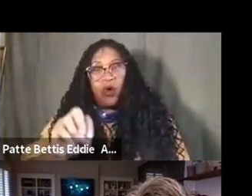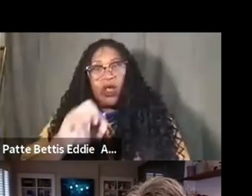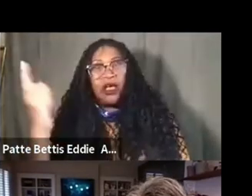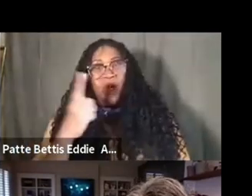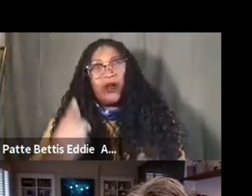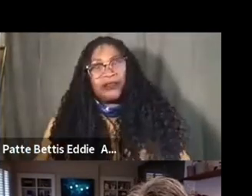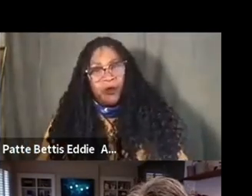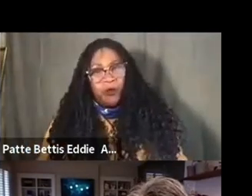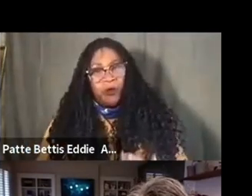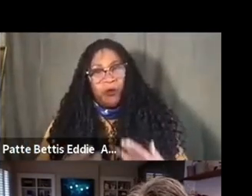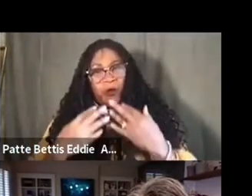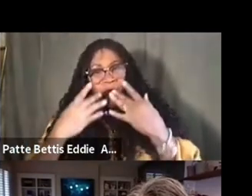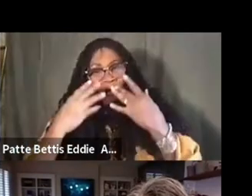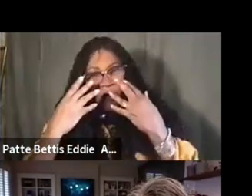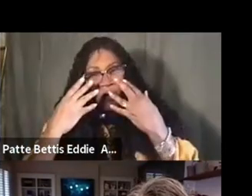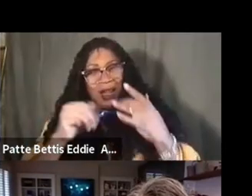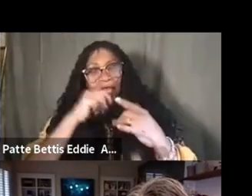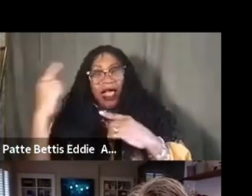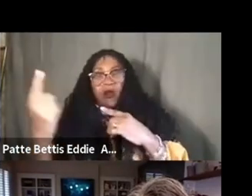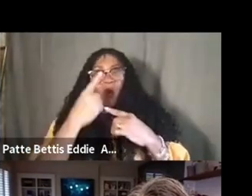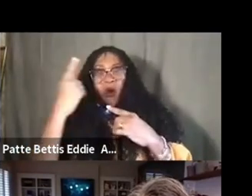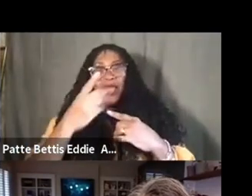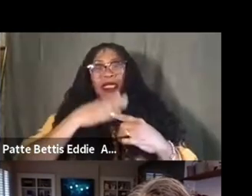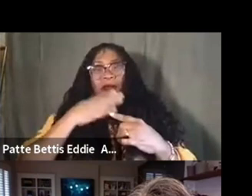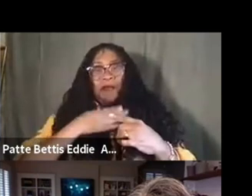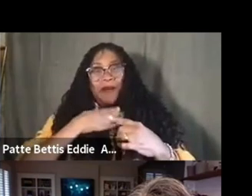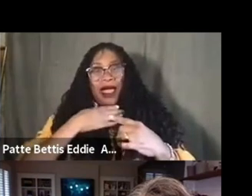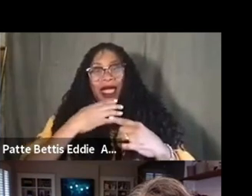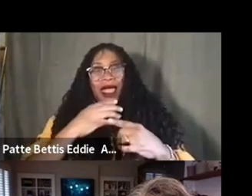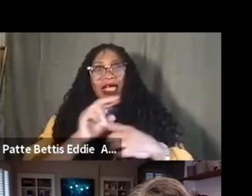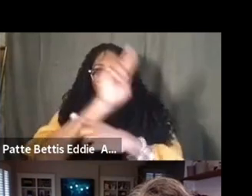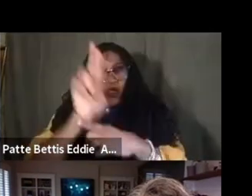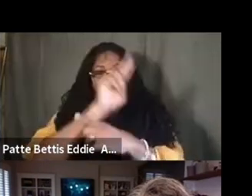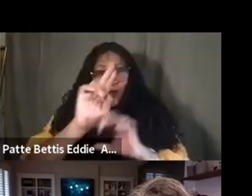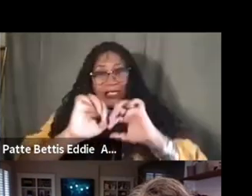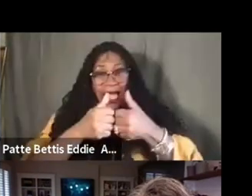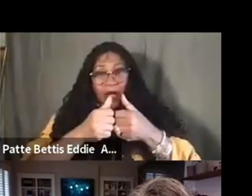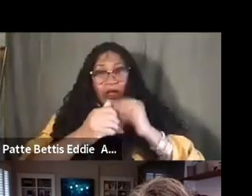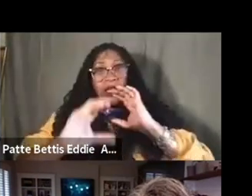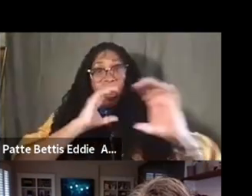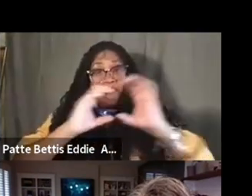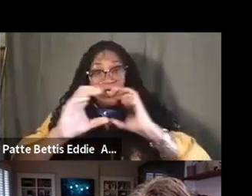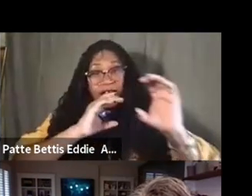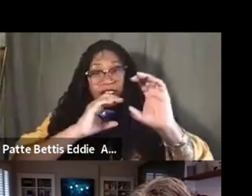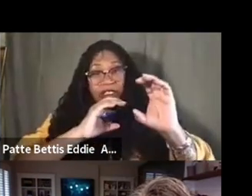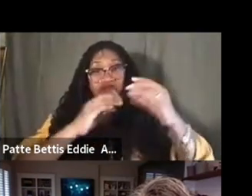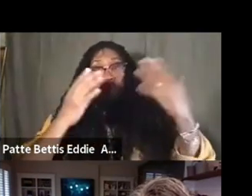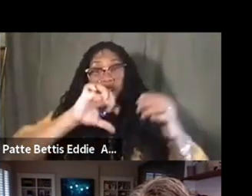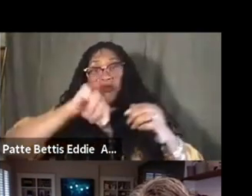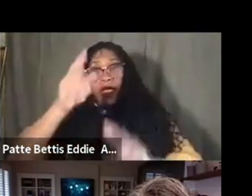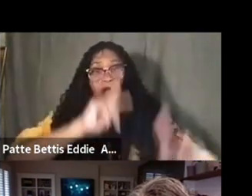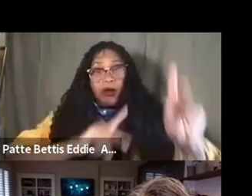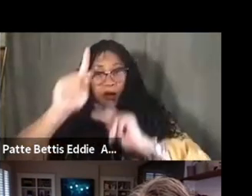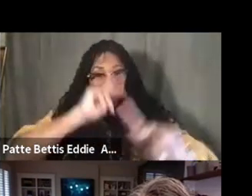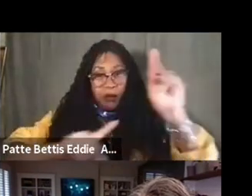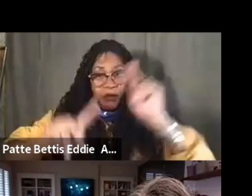my practice, but to evolve and adapt that practice in conversation with others. Um, uh, and to,